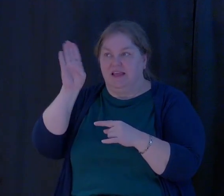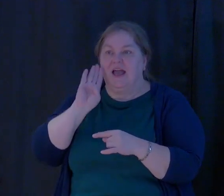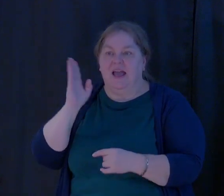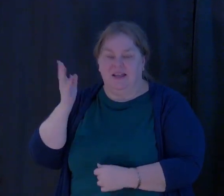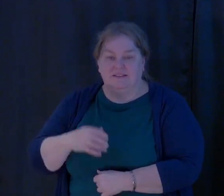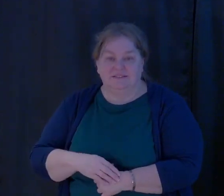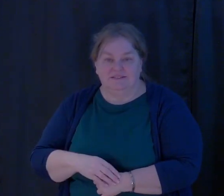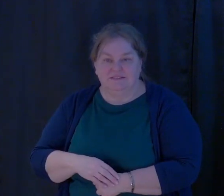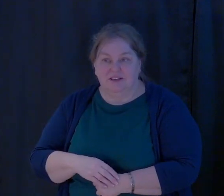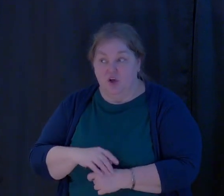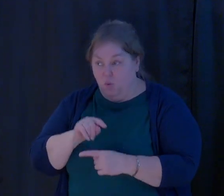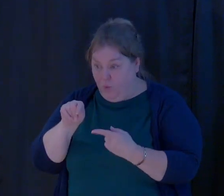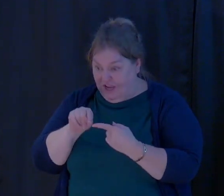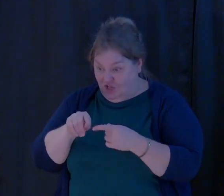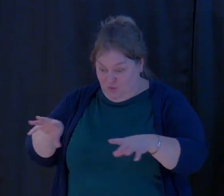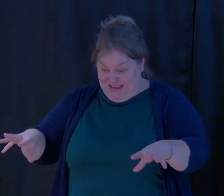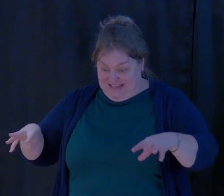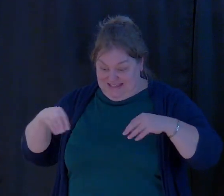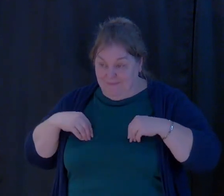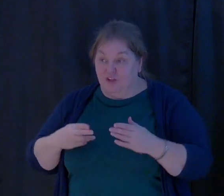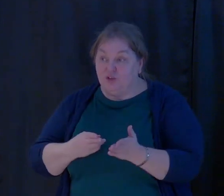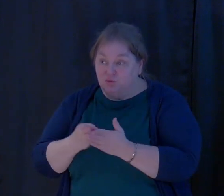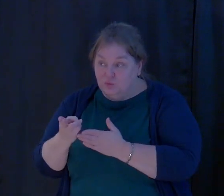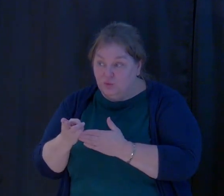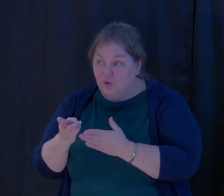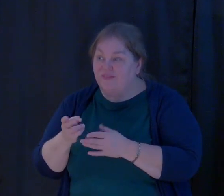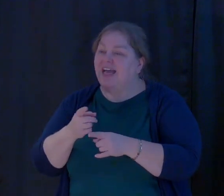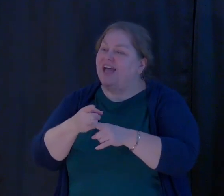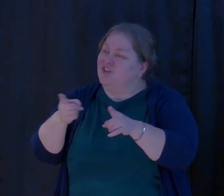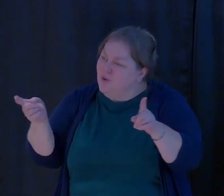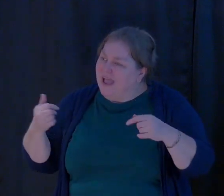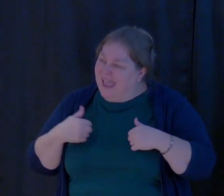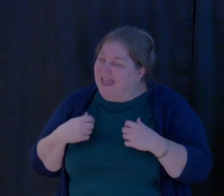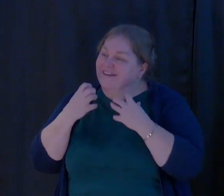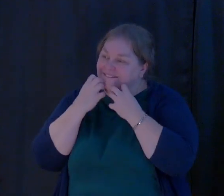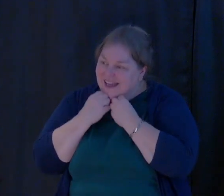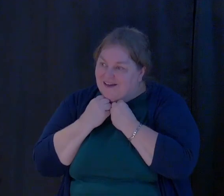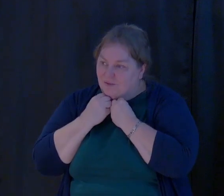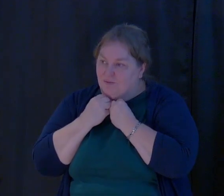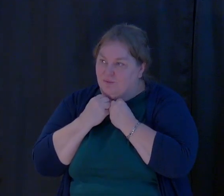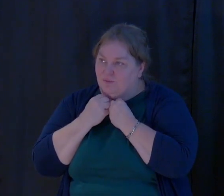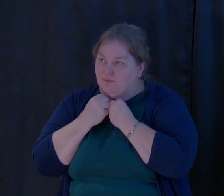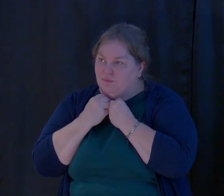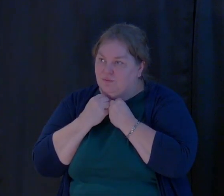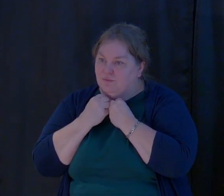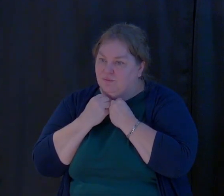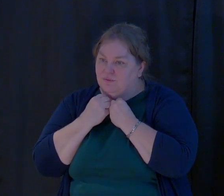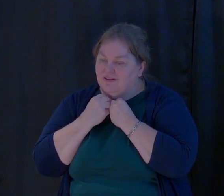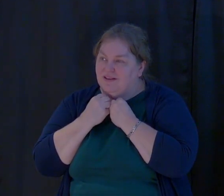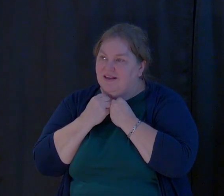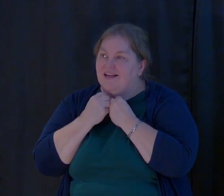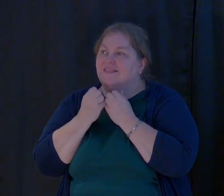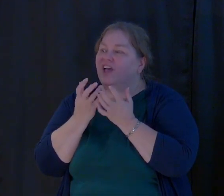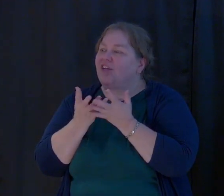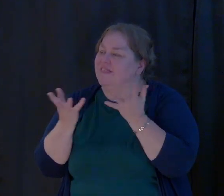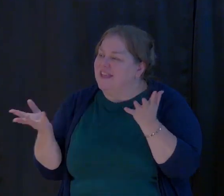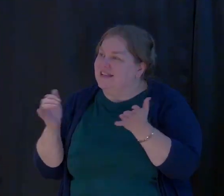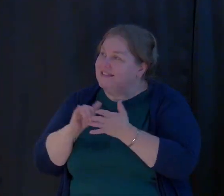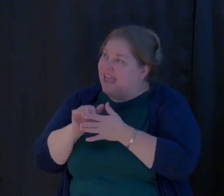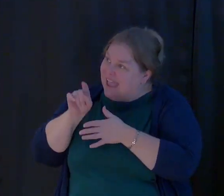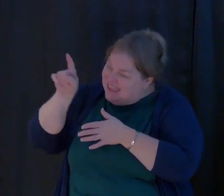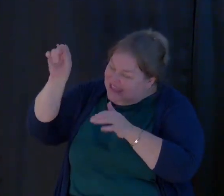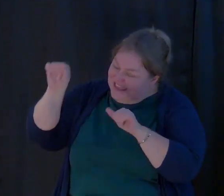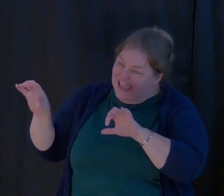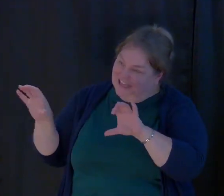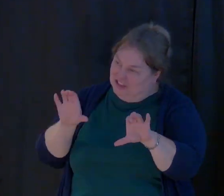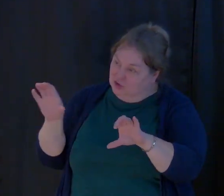When we accept these truths, that we are valuable to God and that there are things that he can do for us